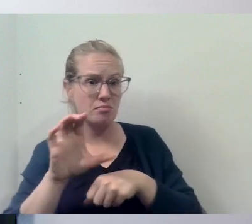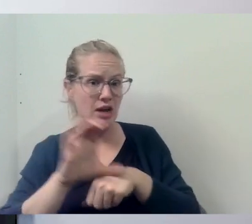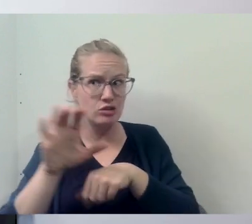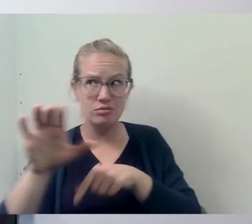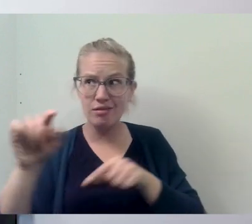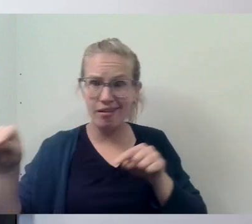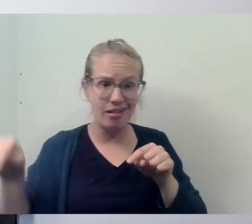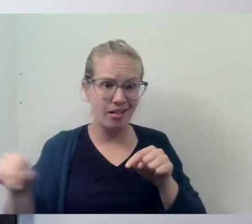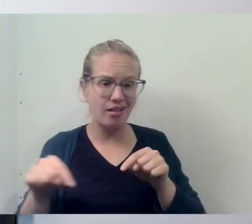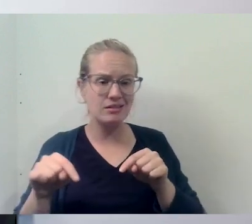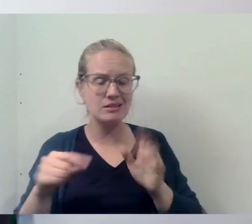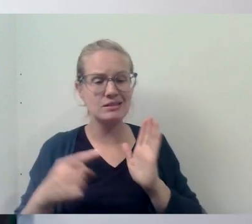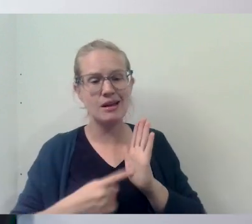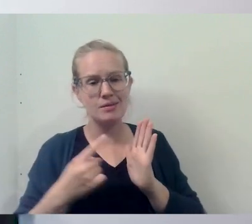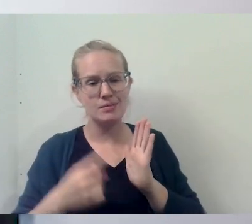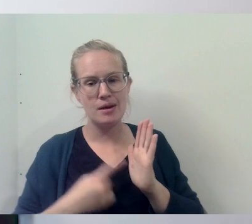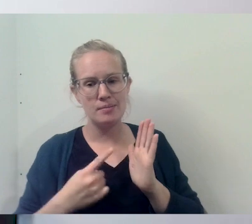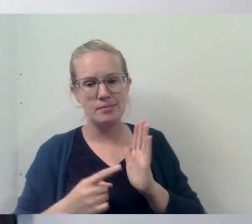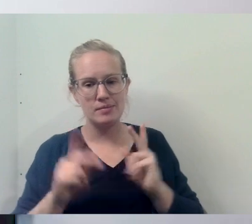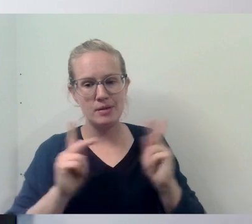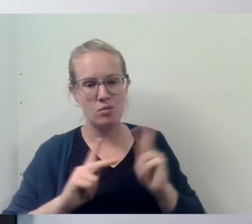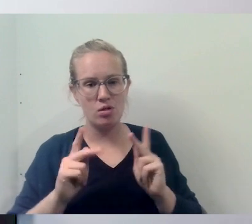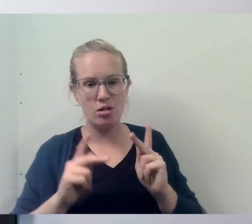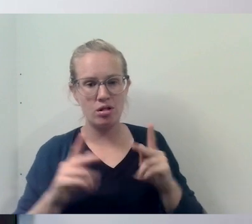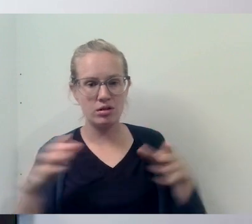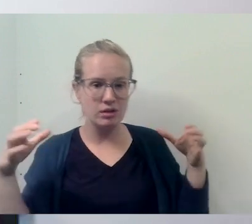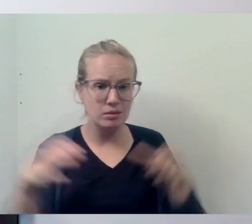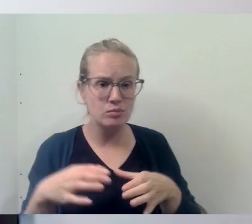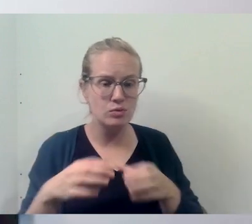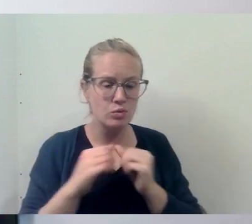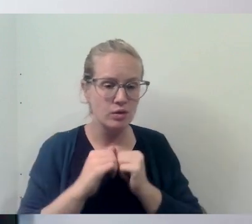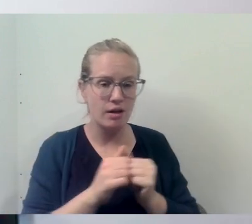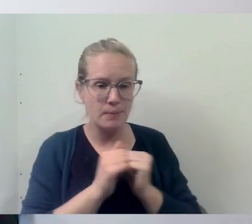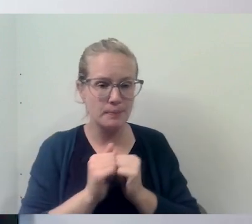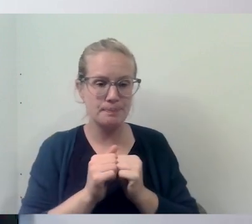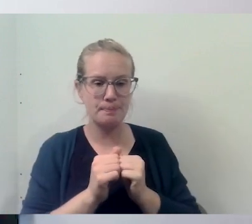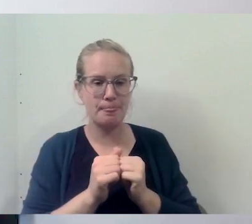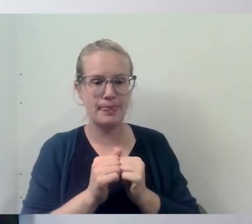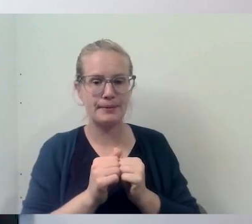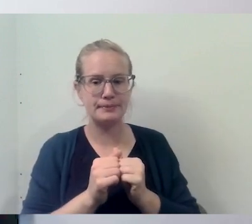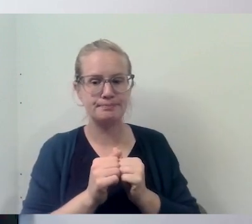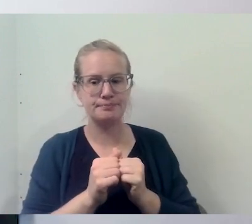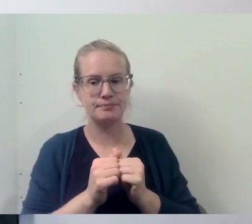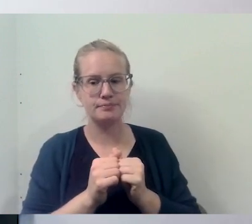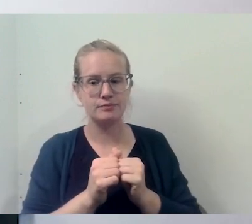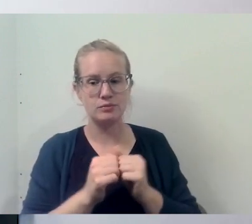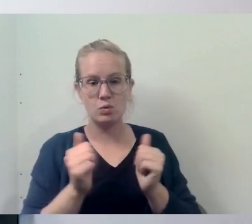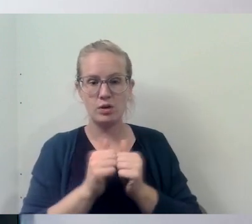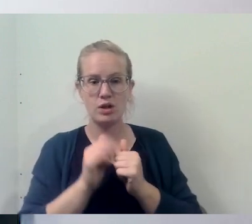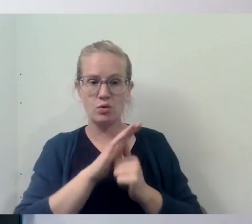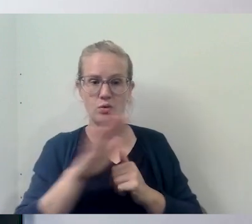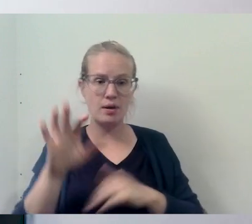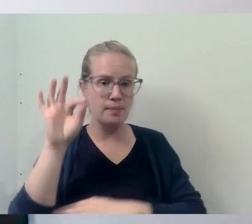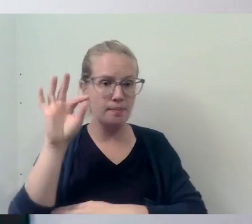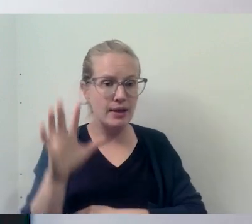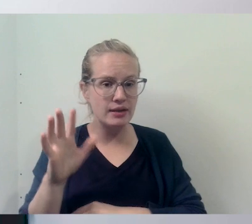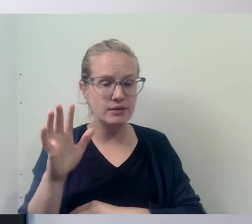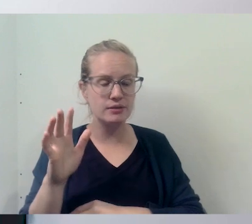Um, sometimes, I mean, like people can come together and then, um, even with your pastor